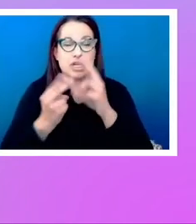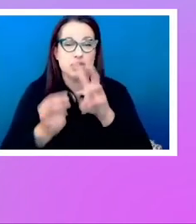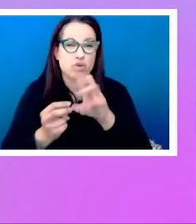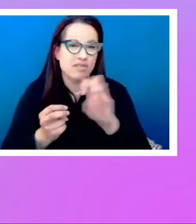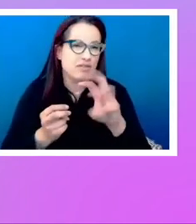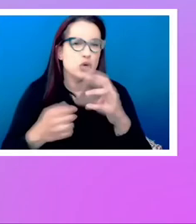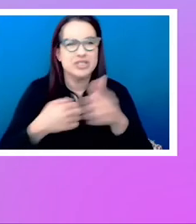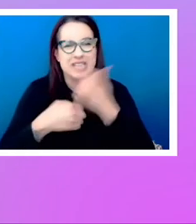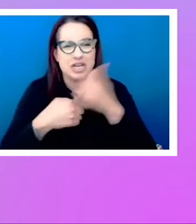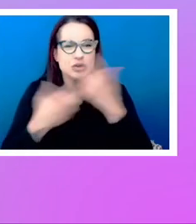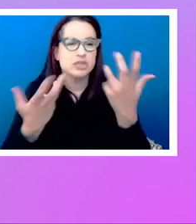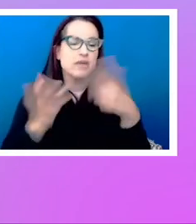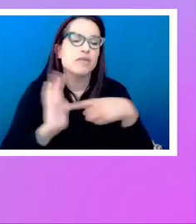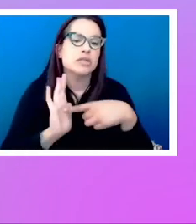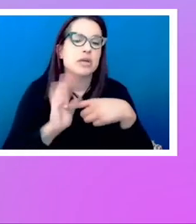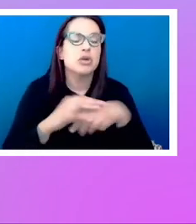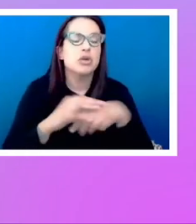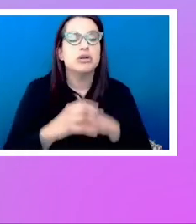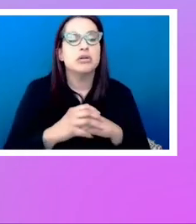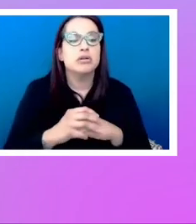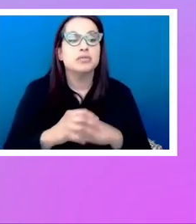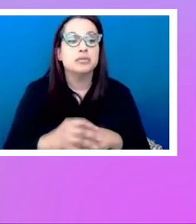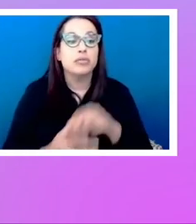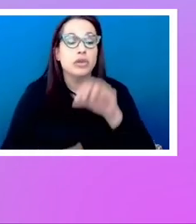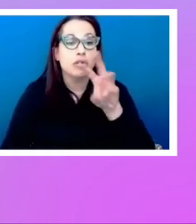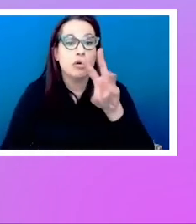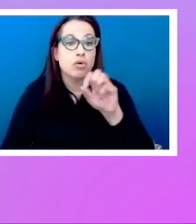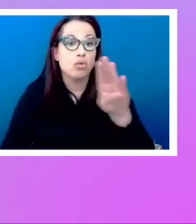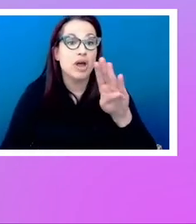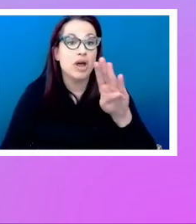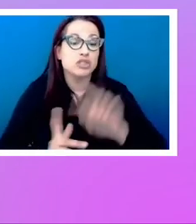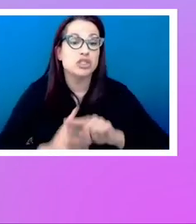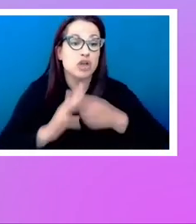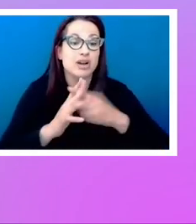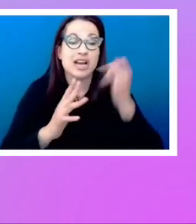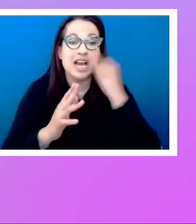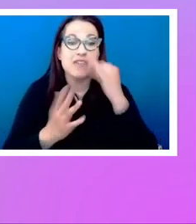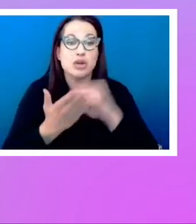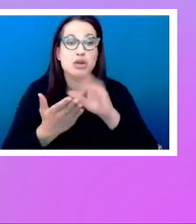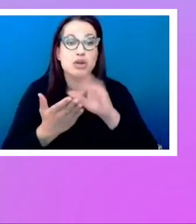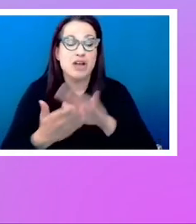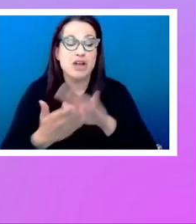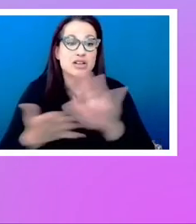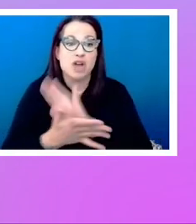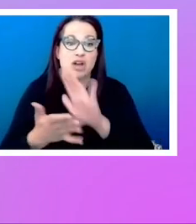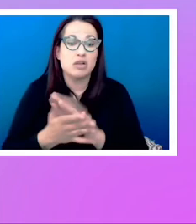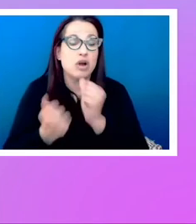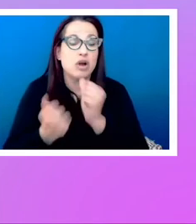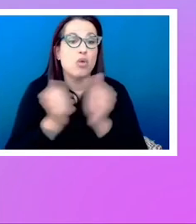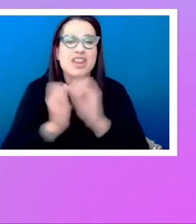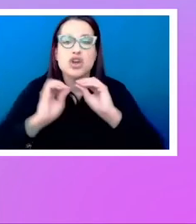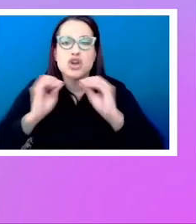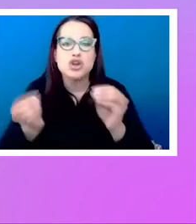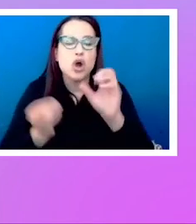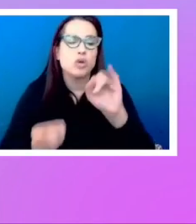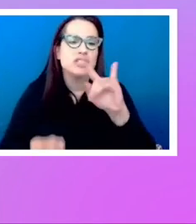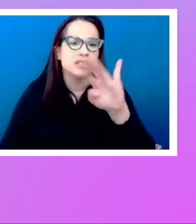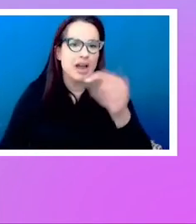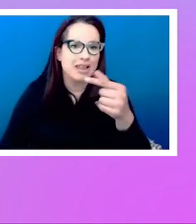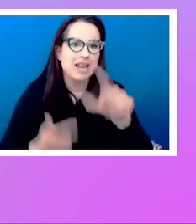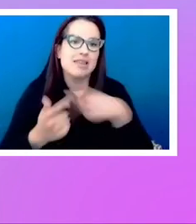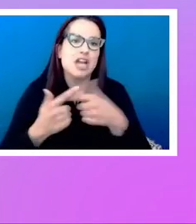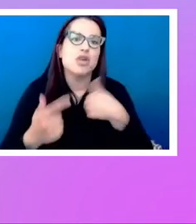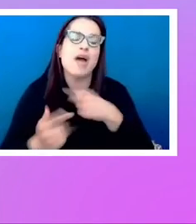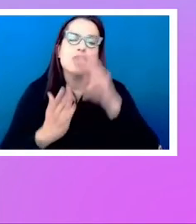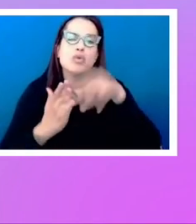Since the web started, if you put that reasonably marked up document on the web and don't do any styling, you get a readable web page.